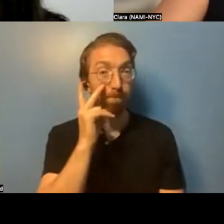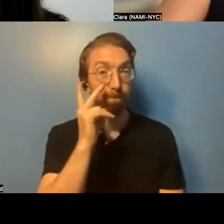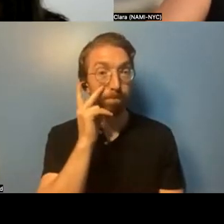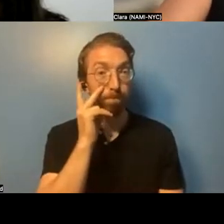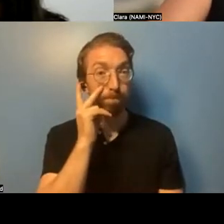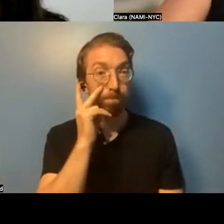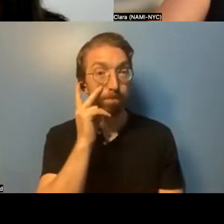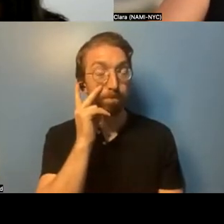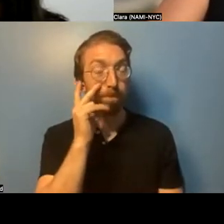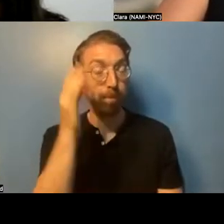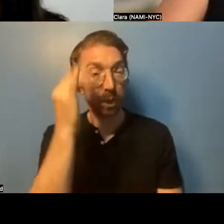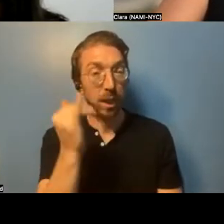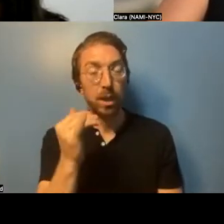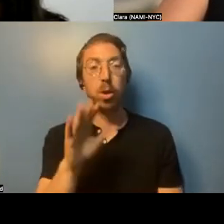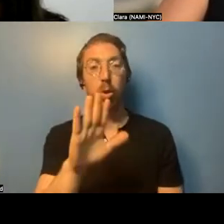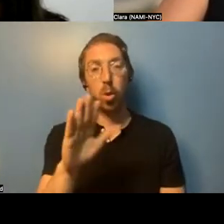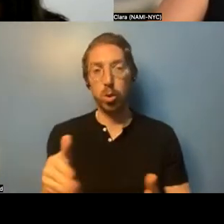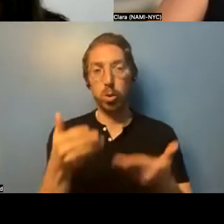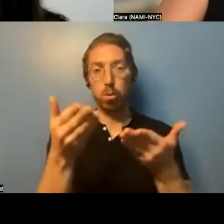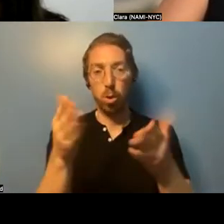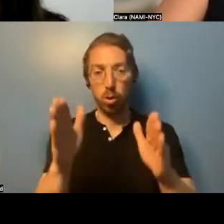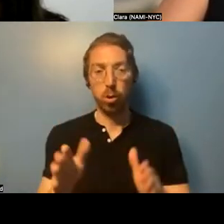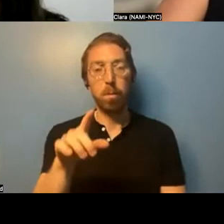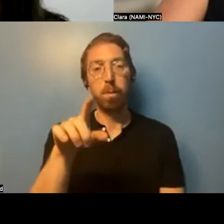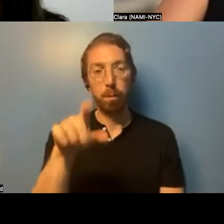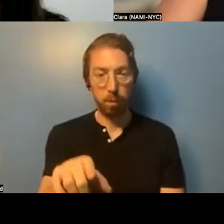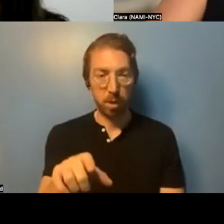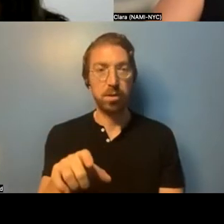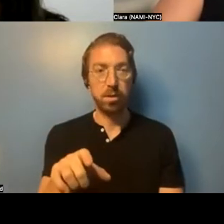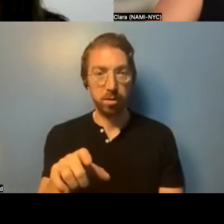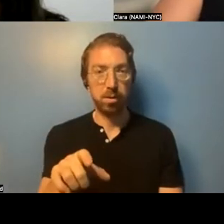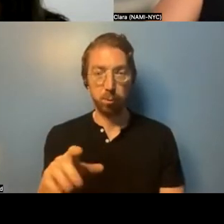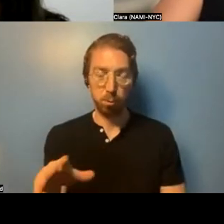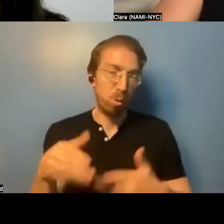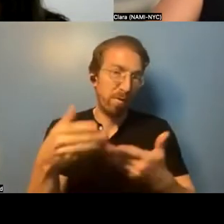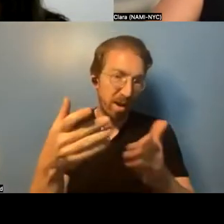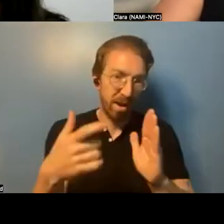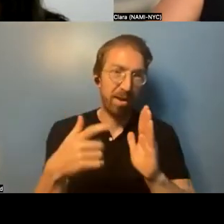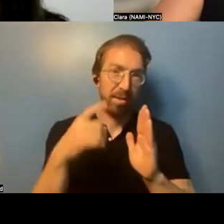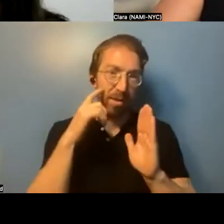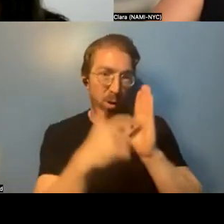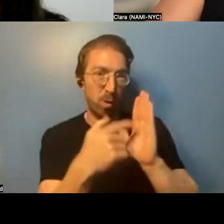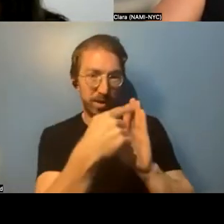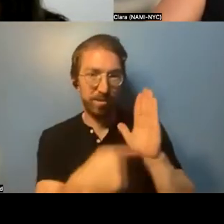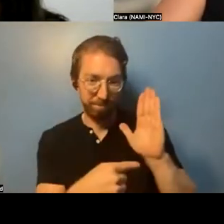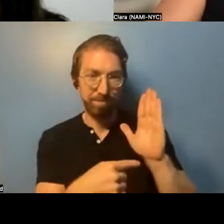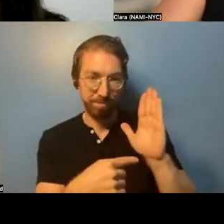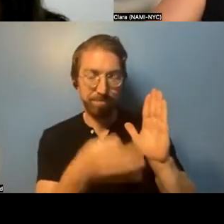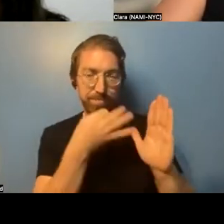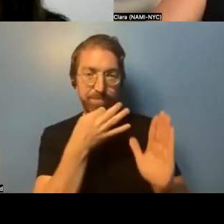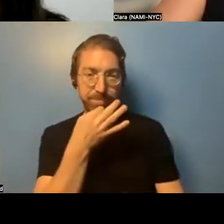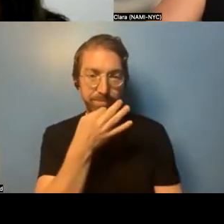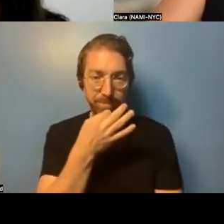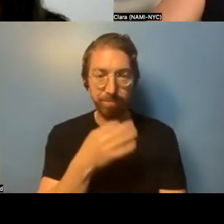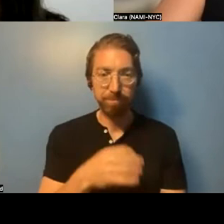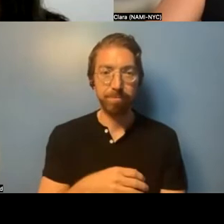the caller, I can just say, I'm sorry that the judge didn't look at what you provided. Um, just like with any institution, uh,